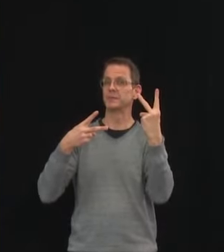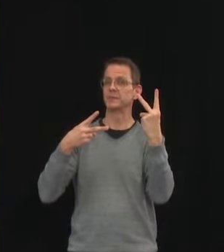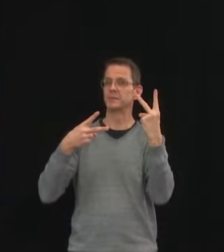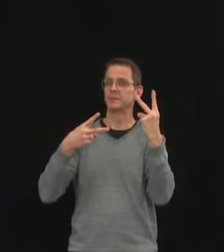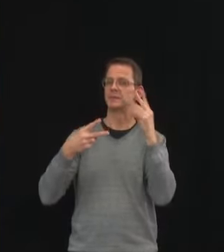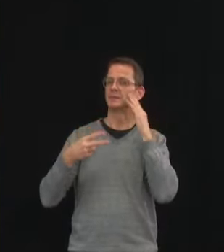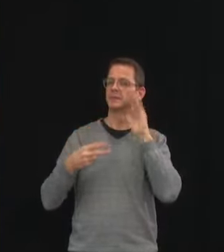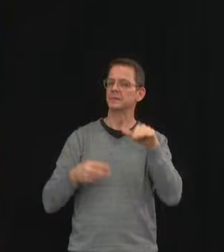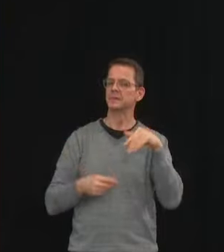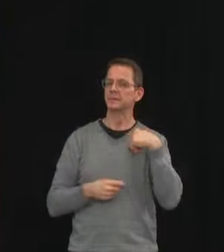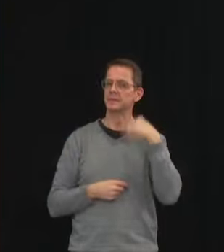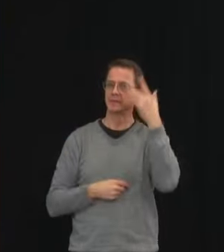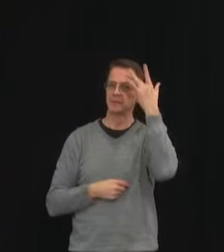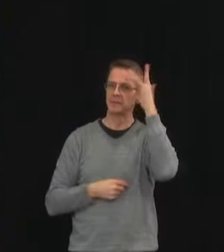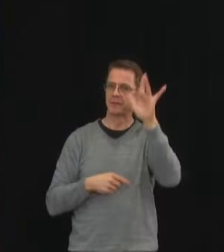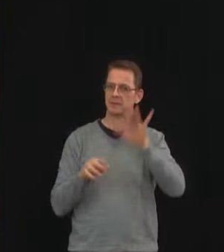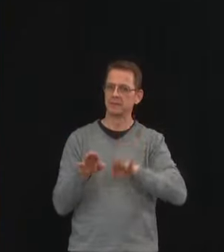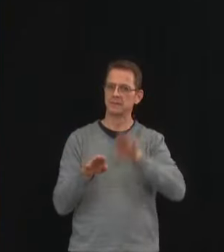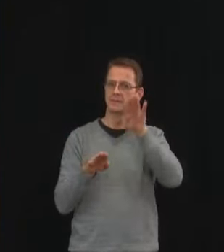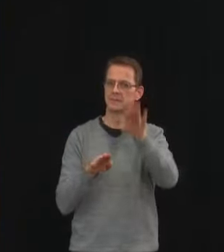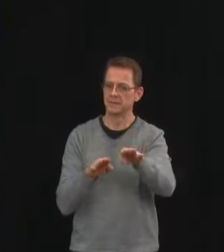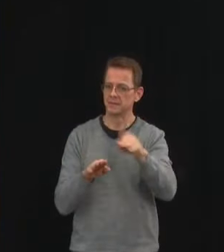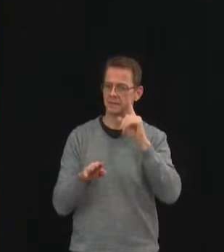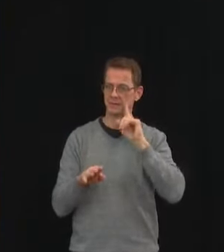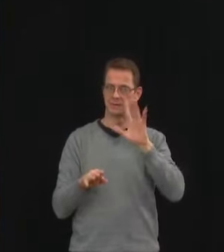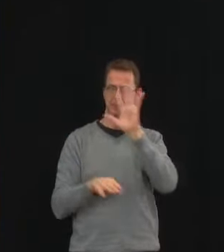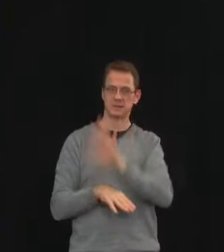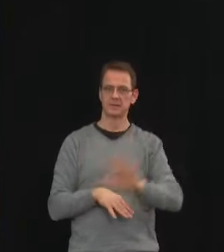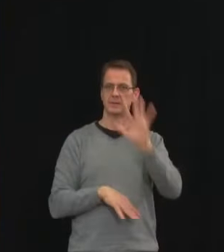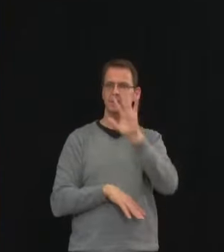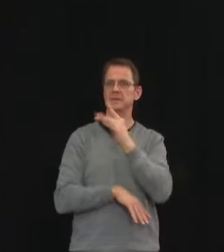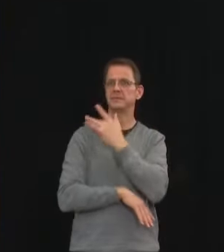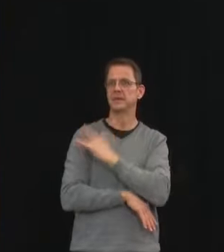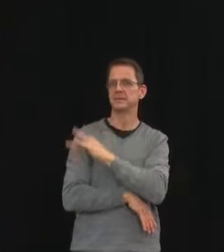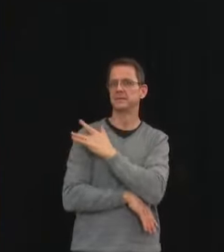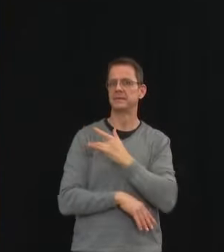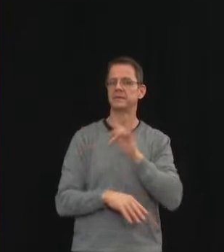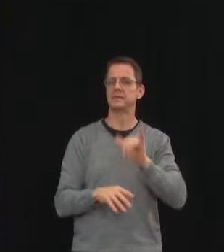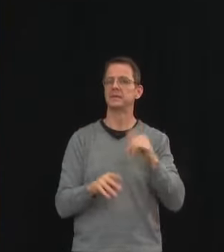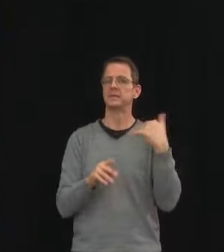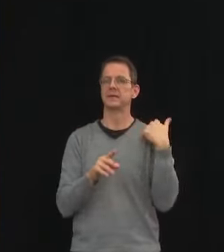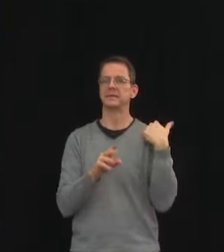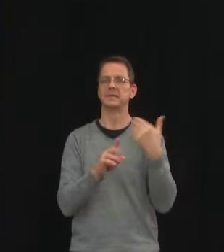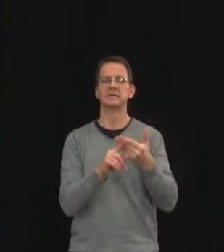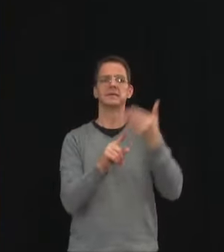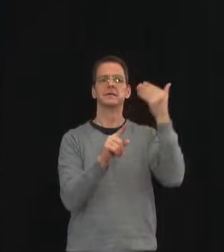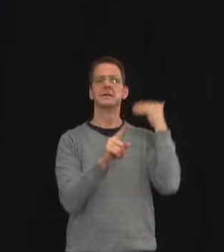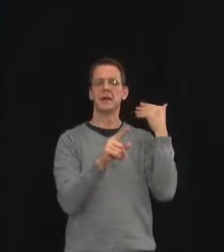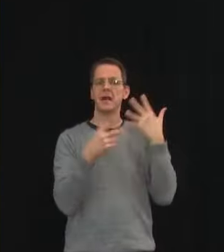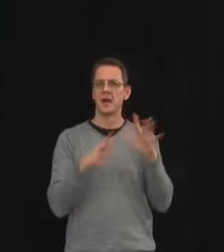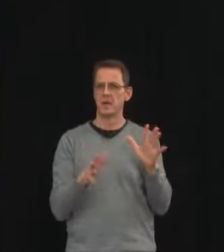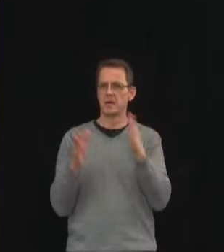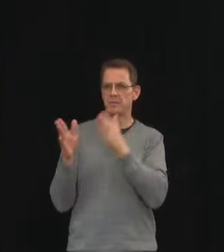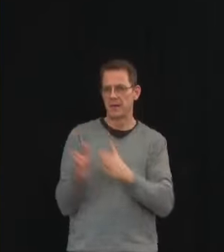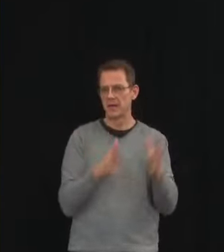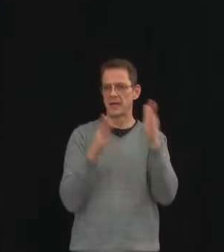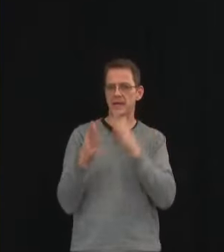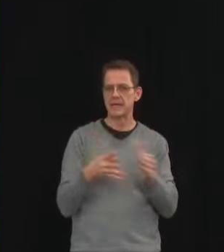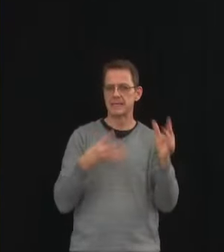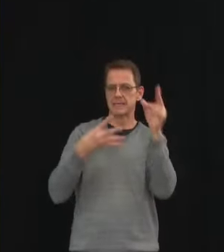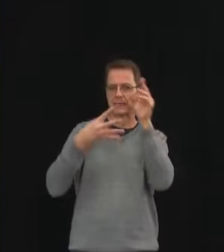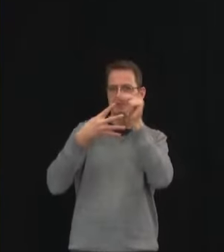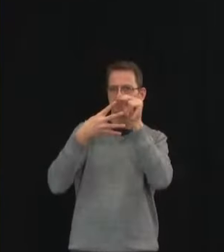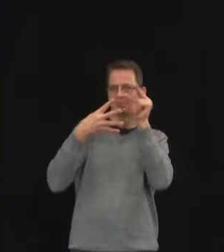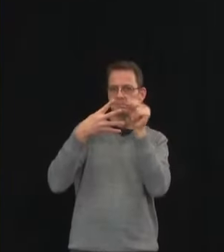clear plan with a clear threshold for each step forward and now the time to move to step two is here